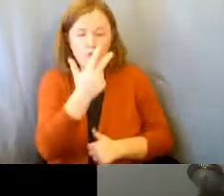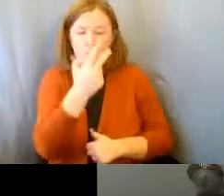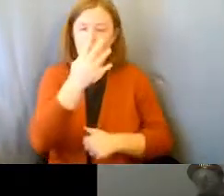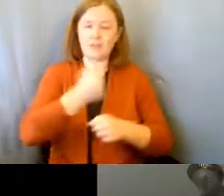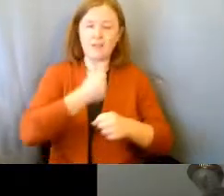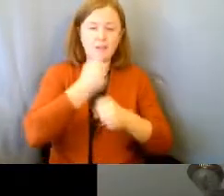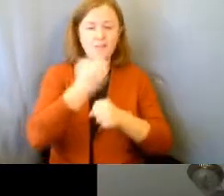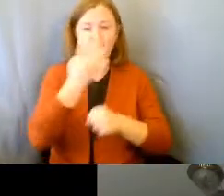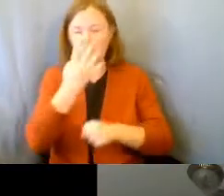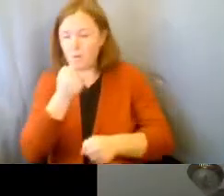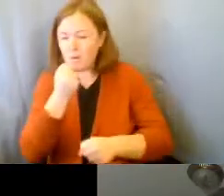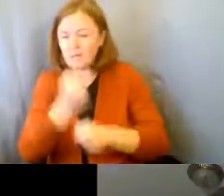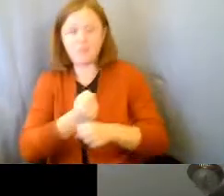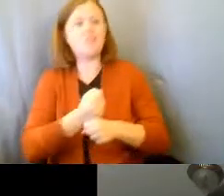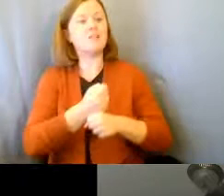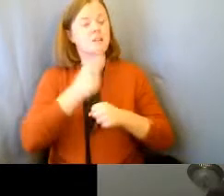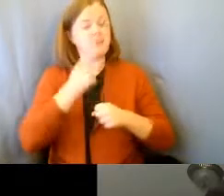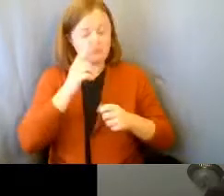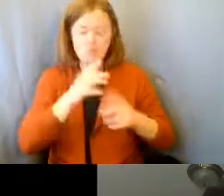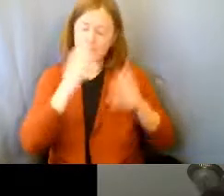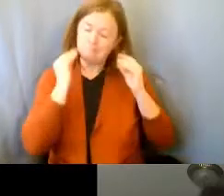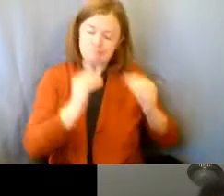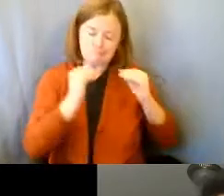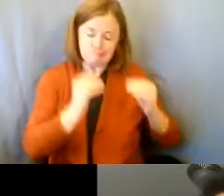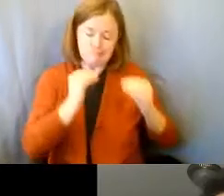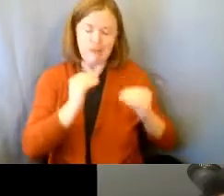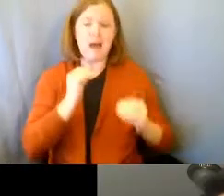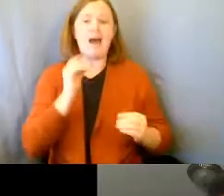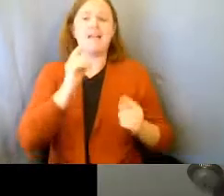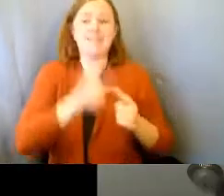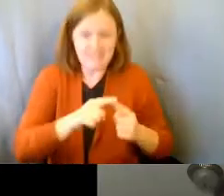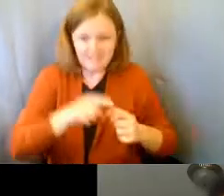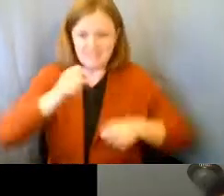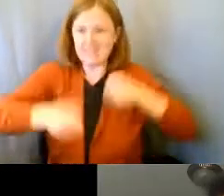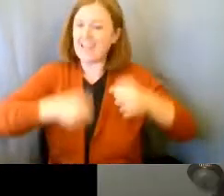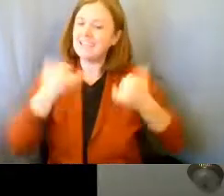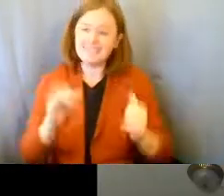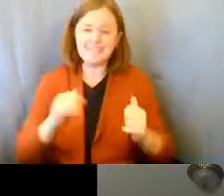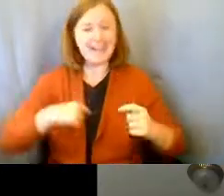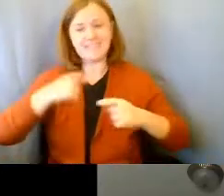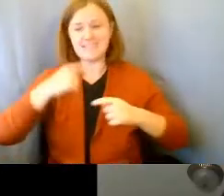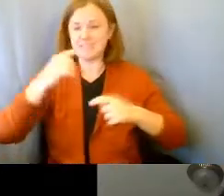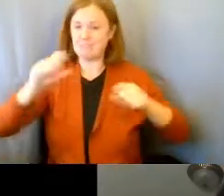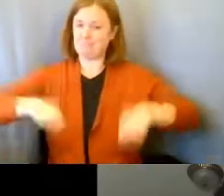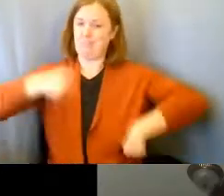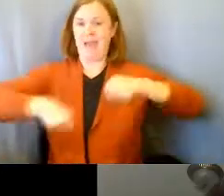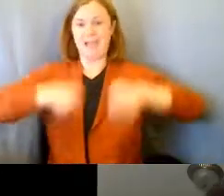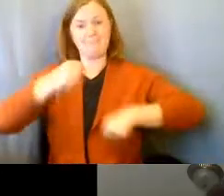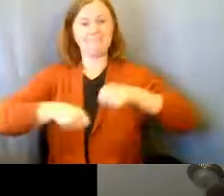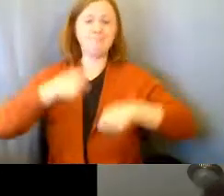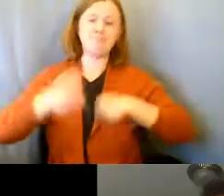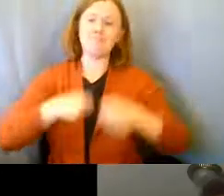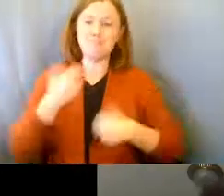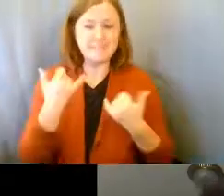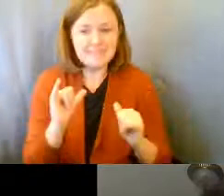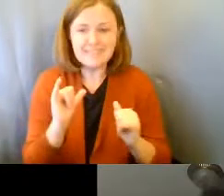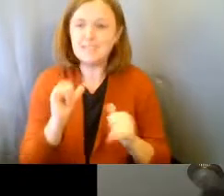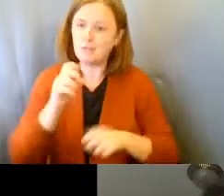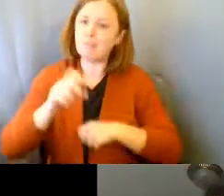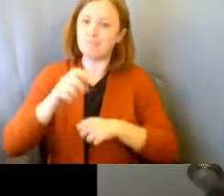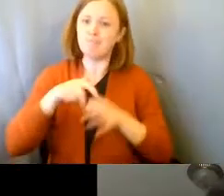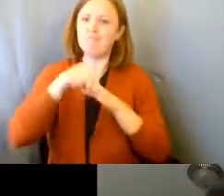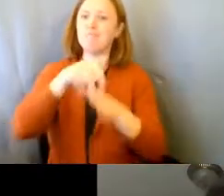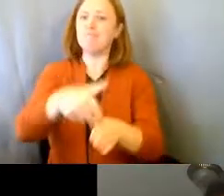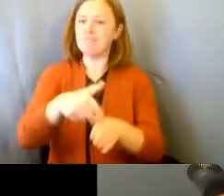until he learned to ride a two-wheel bike. Jesse still has his two-wheel bike. He rides it. But this year,